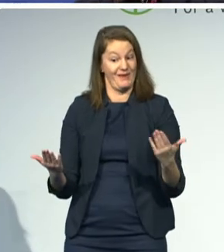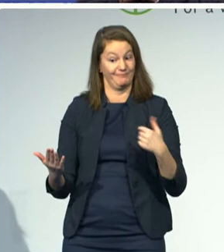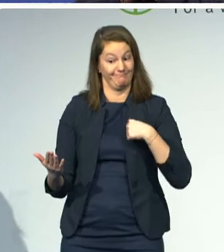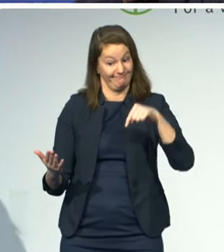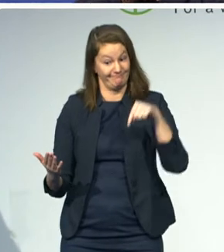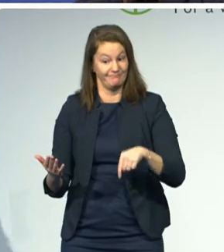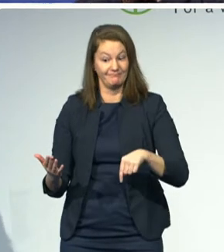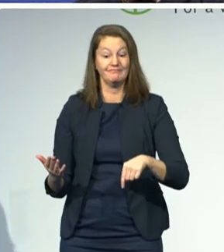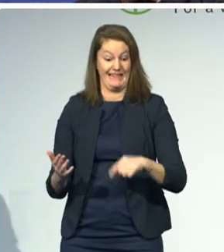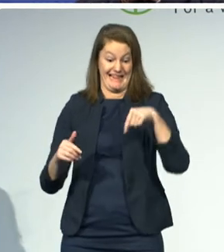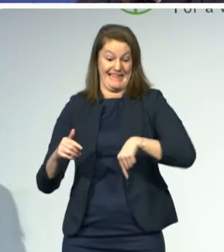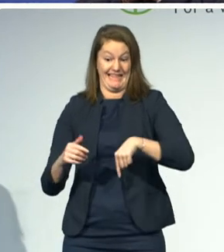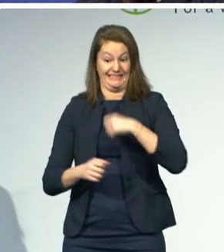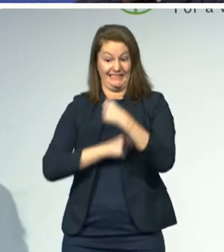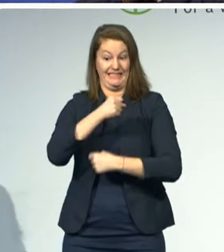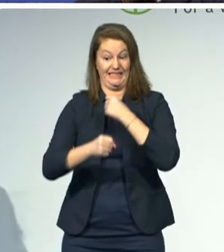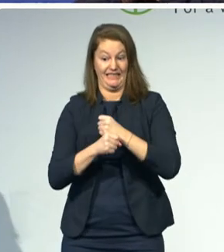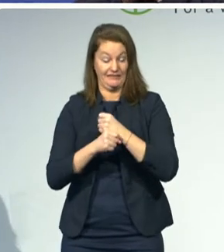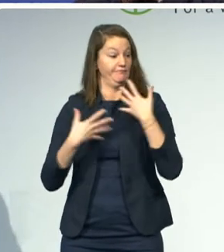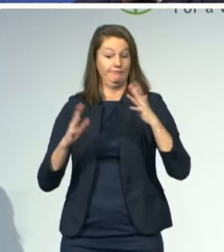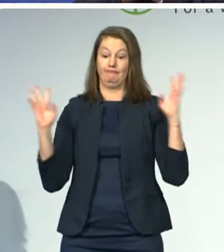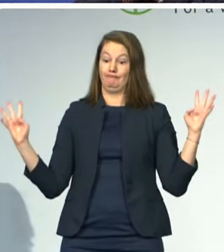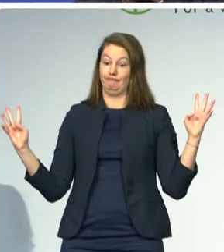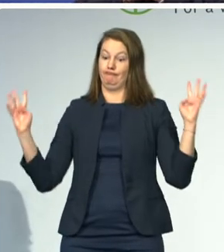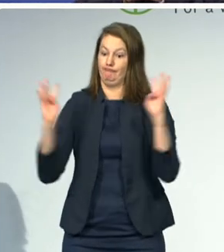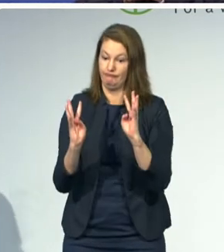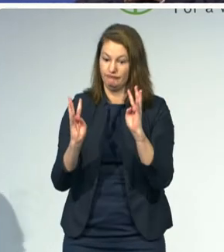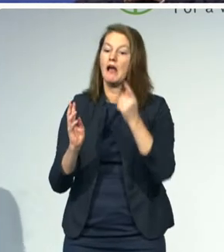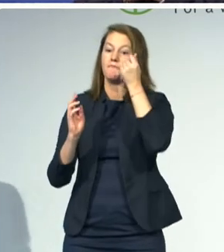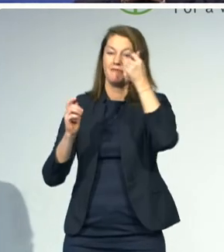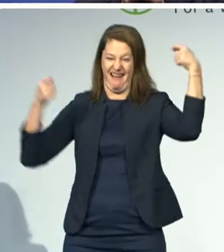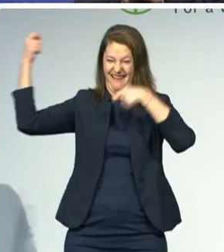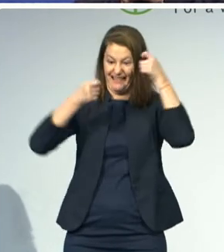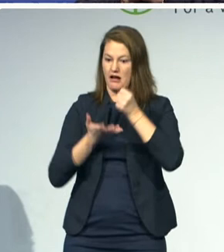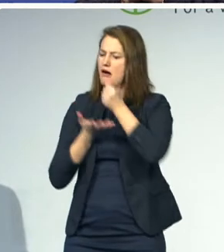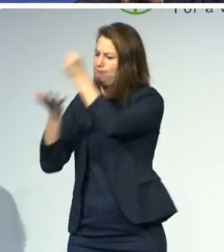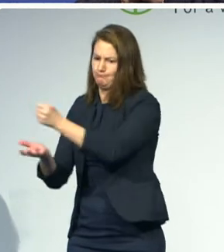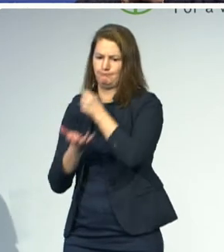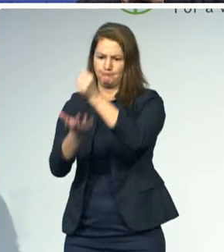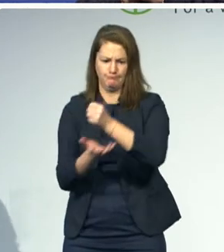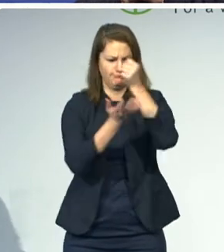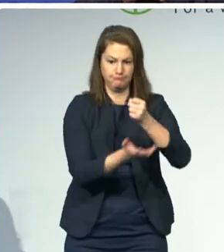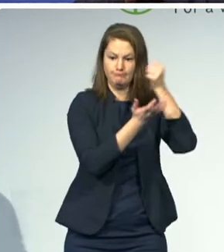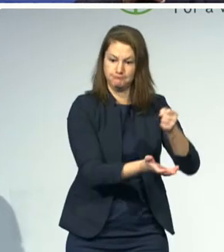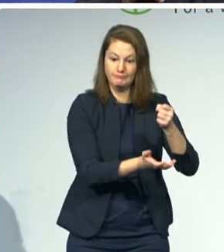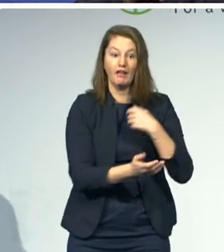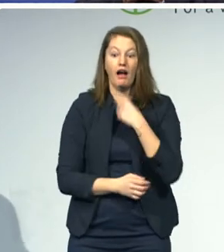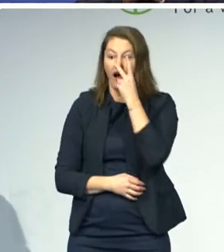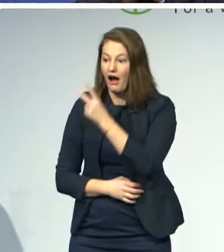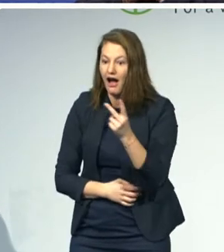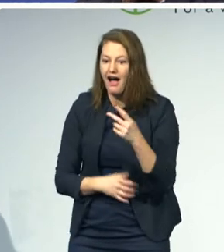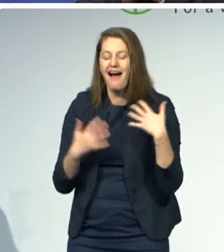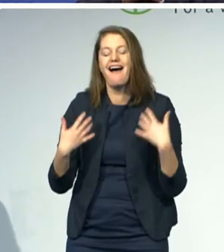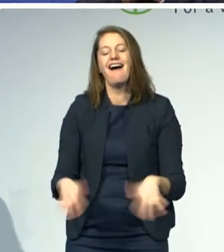very, very pleasantly surprised by the efforts that they were making towards inclusive education in seven